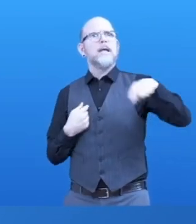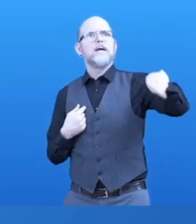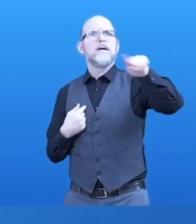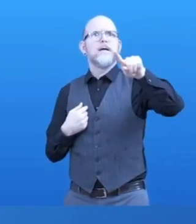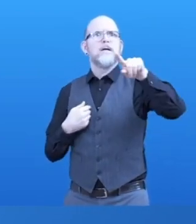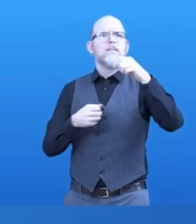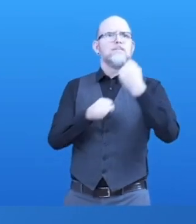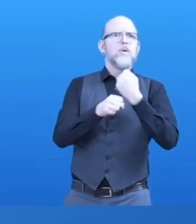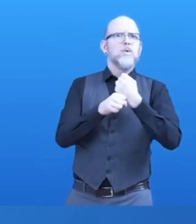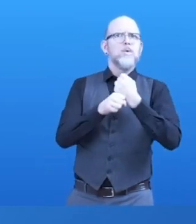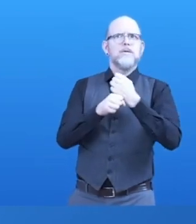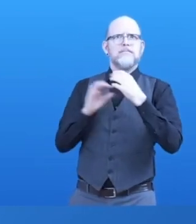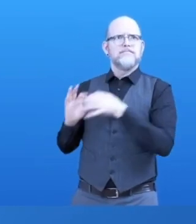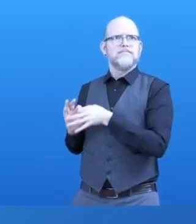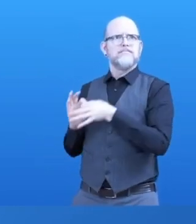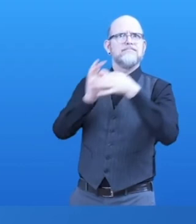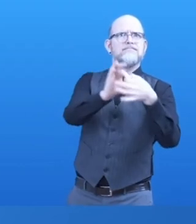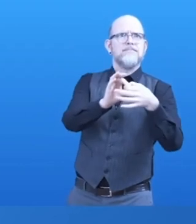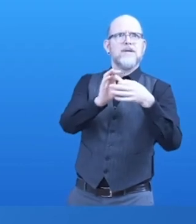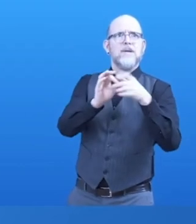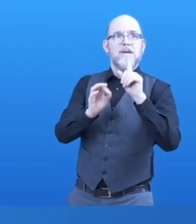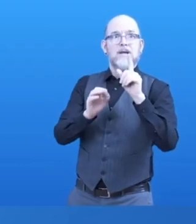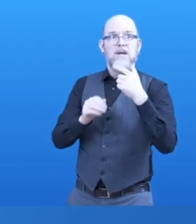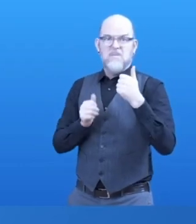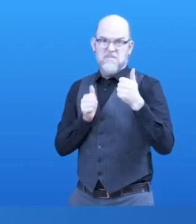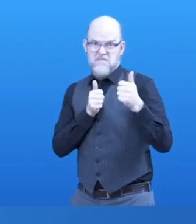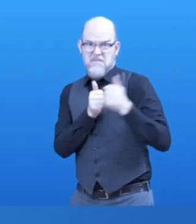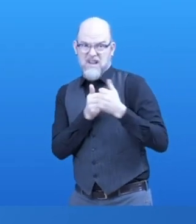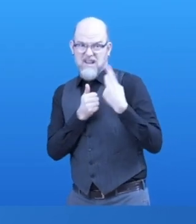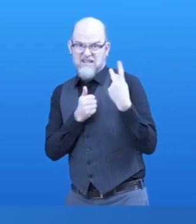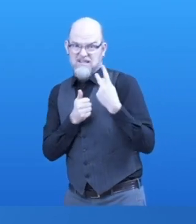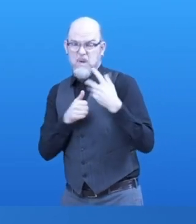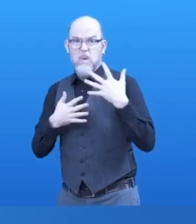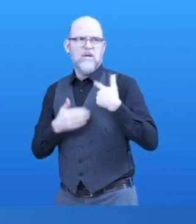or as a competitor? And on that basis, what action should I take?